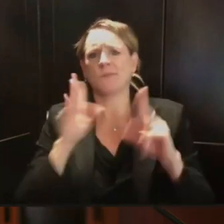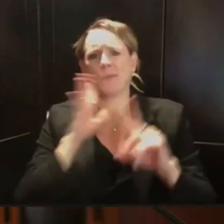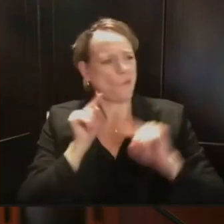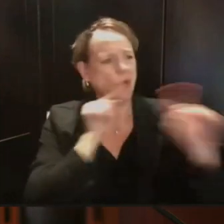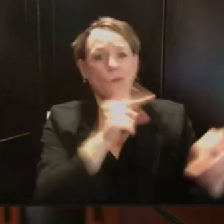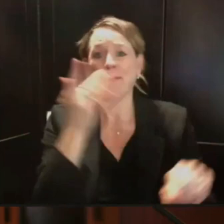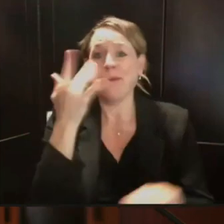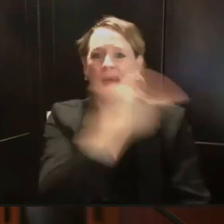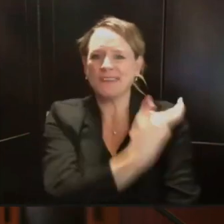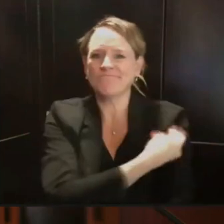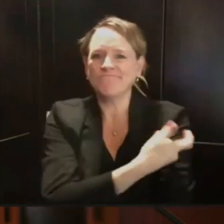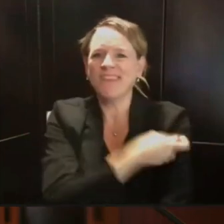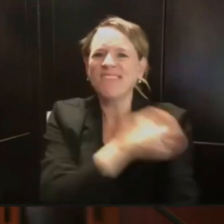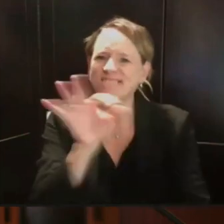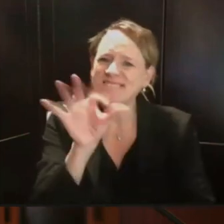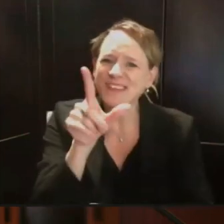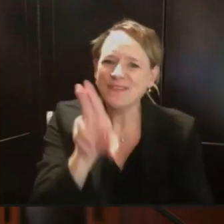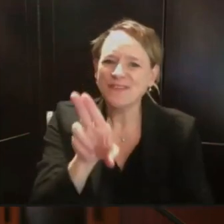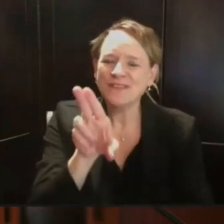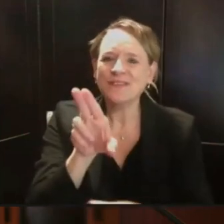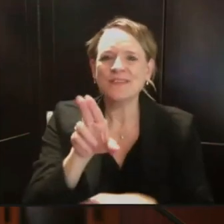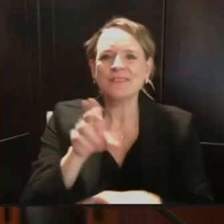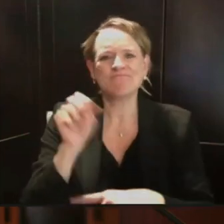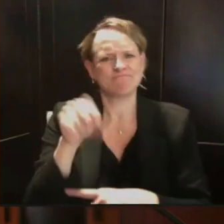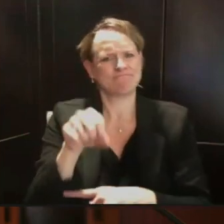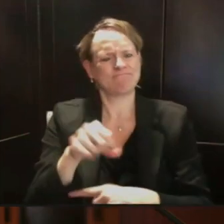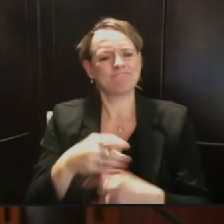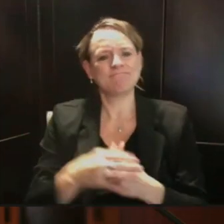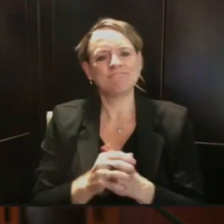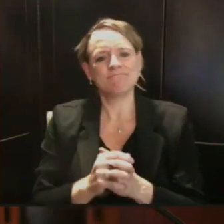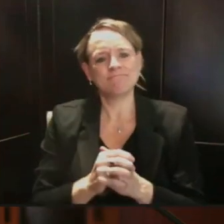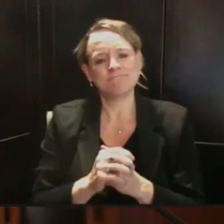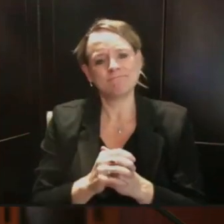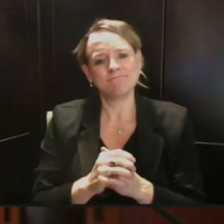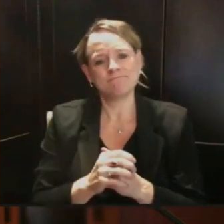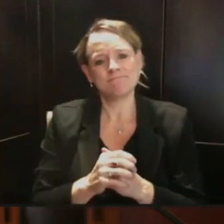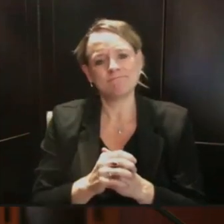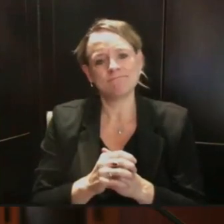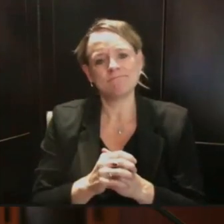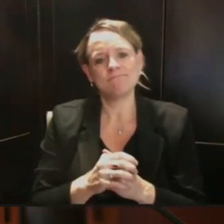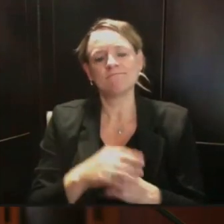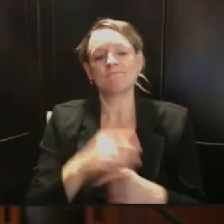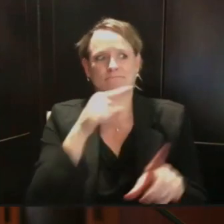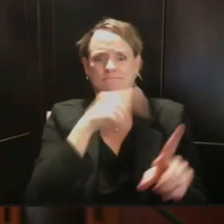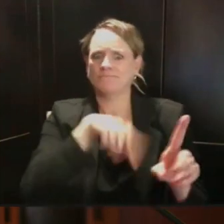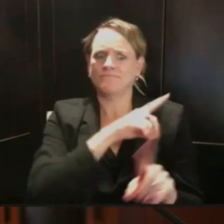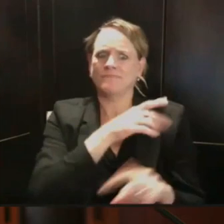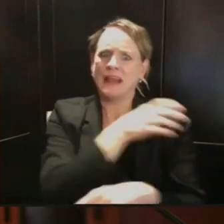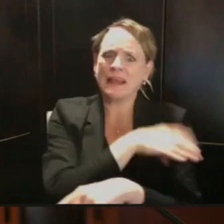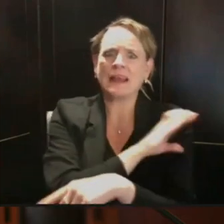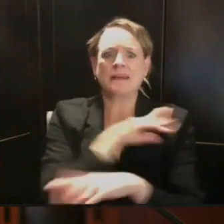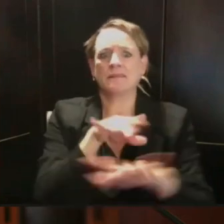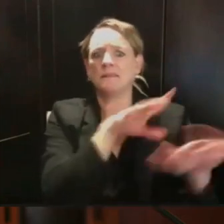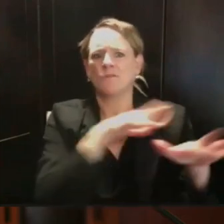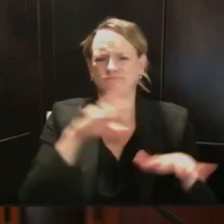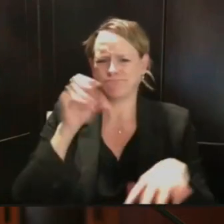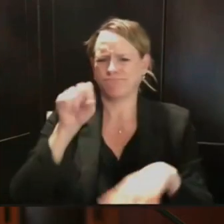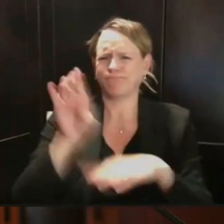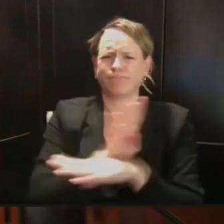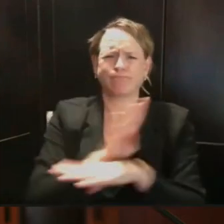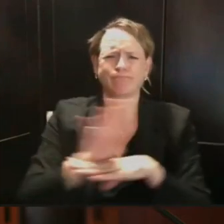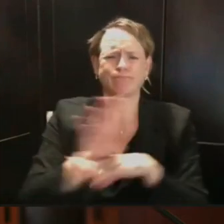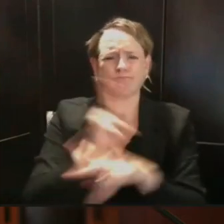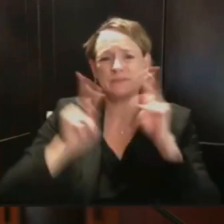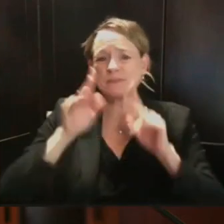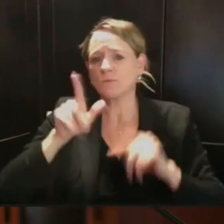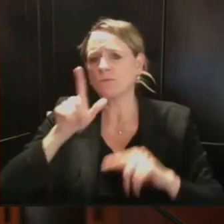hospital systems are going to have to not only treat what they see on a regular basis, plus COVID, they now